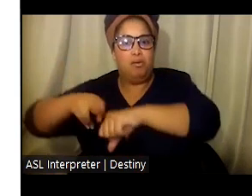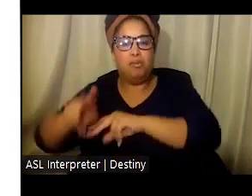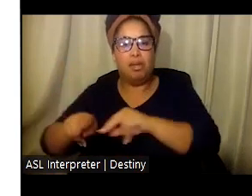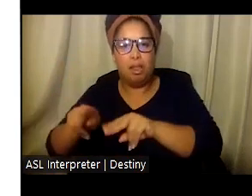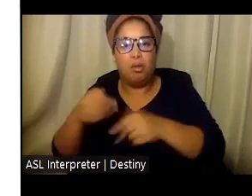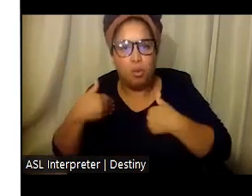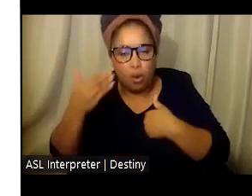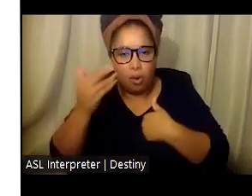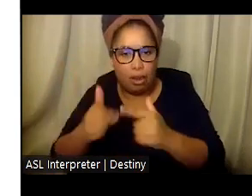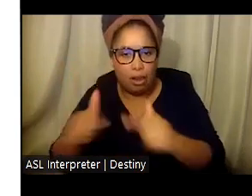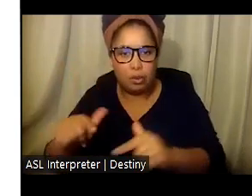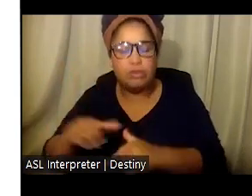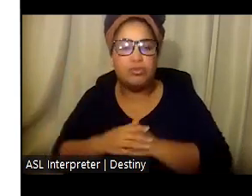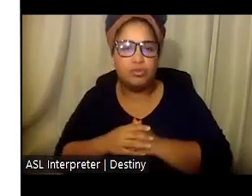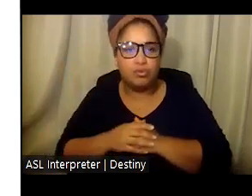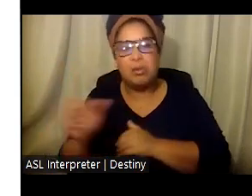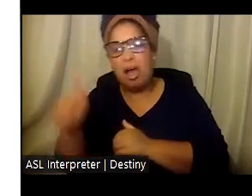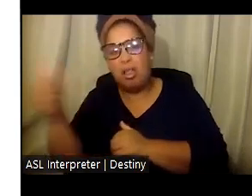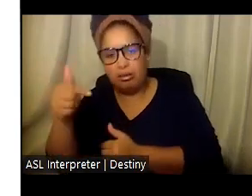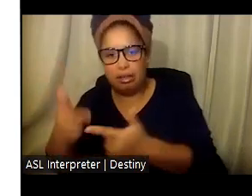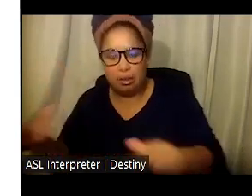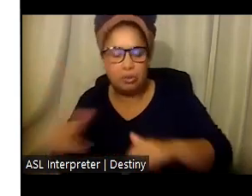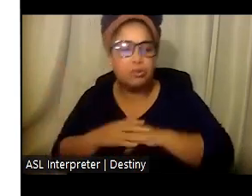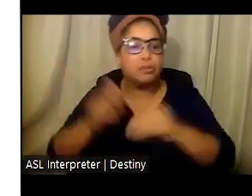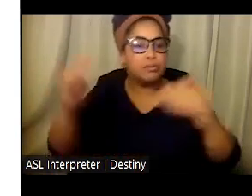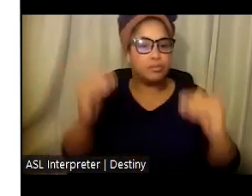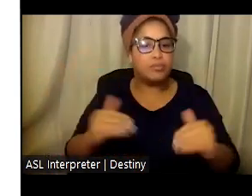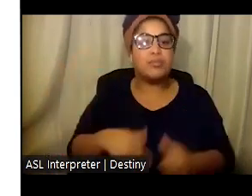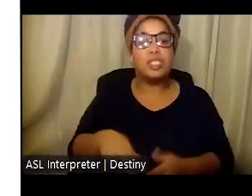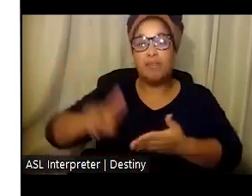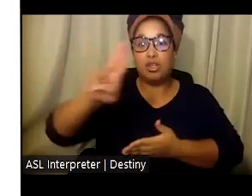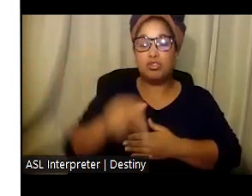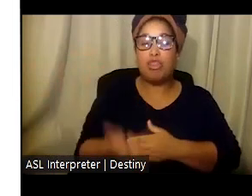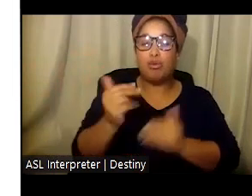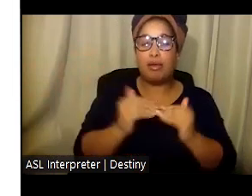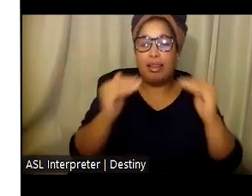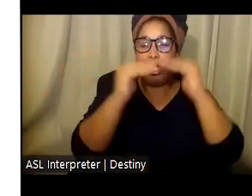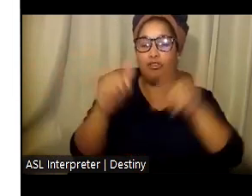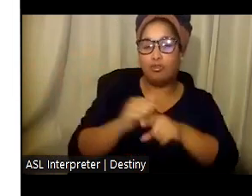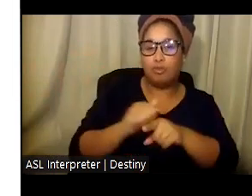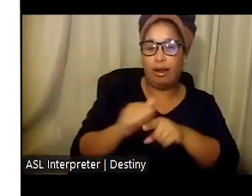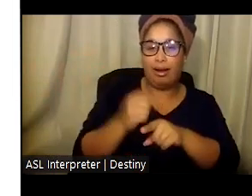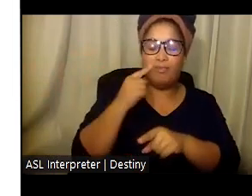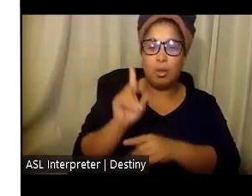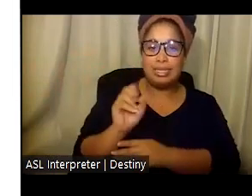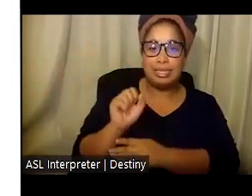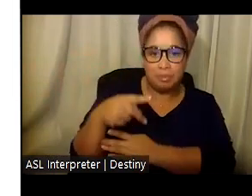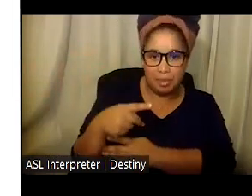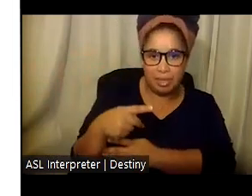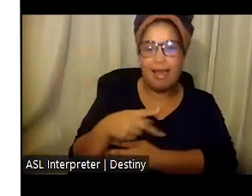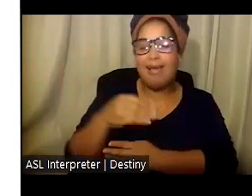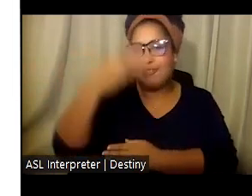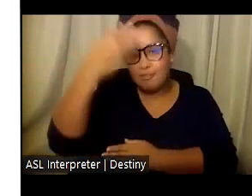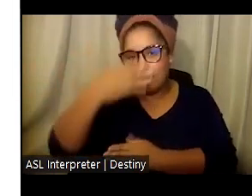Next The DSP University is a three-tiered training and certification program for DSPs and frontline